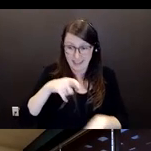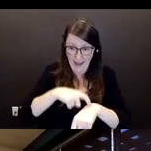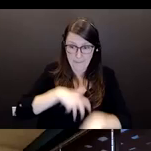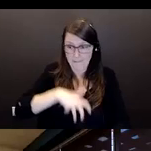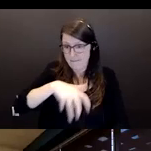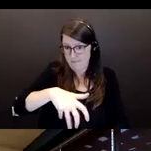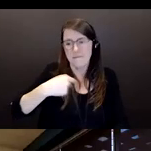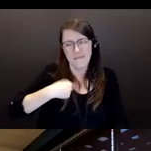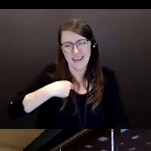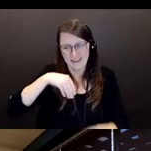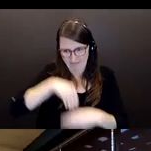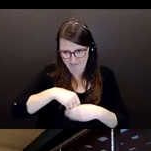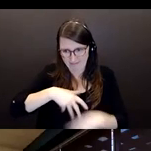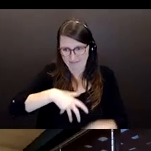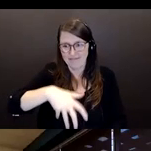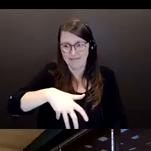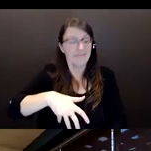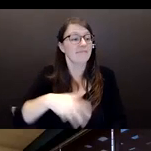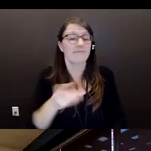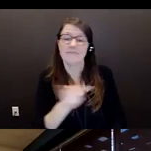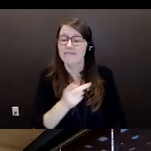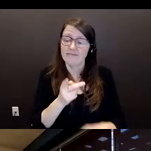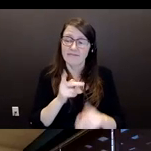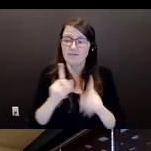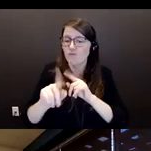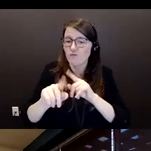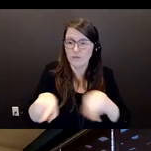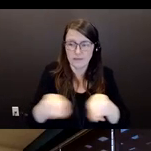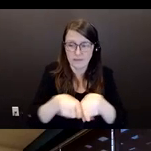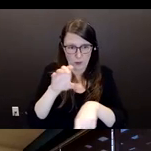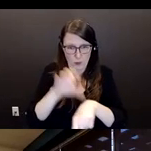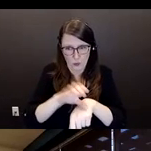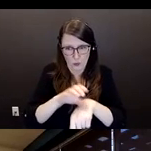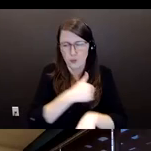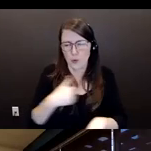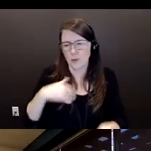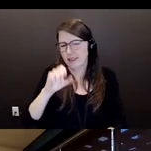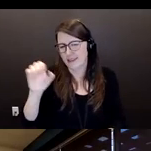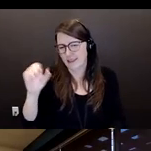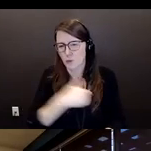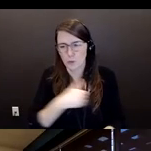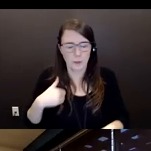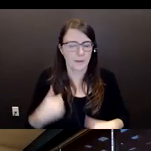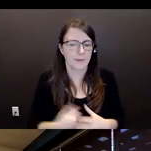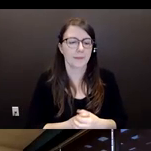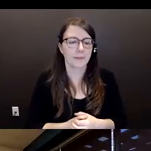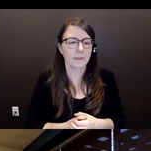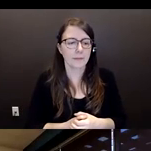they were attending the same church together in Toronto, in East Toronto. And